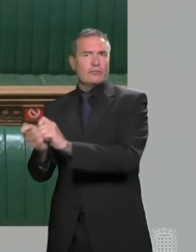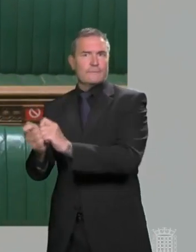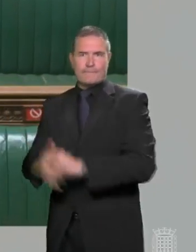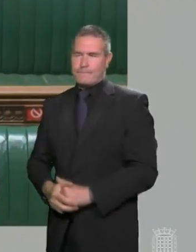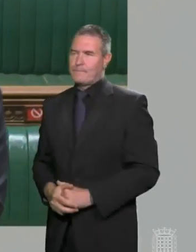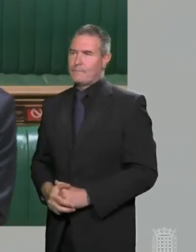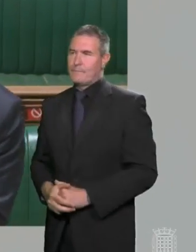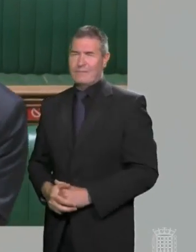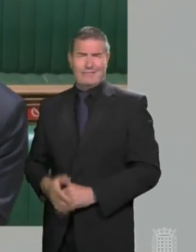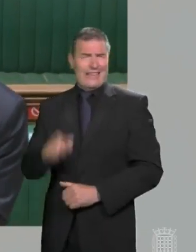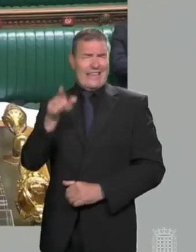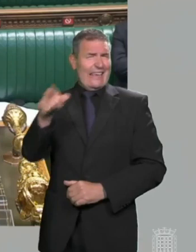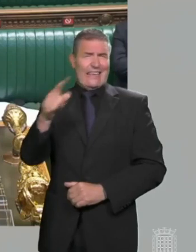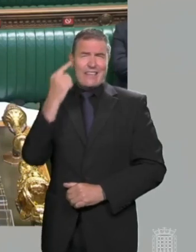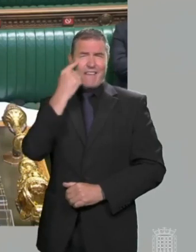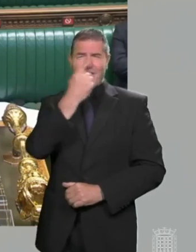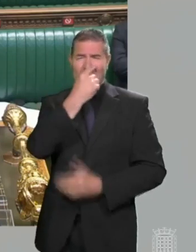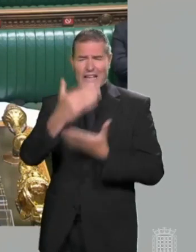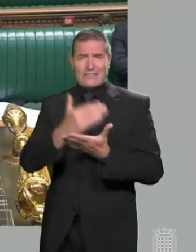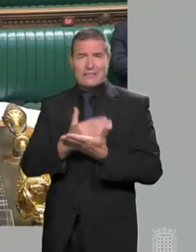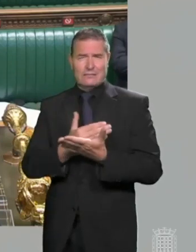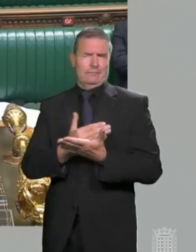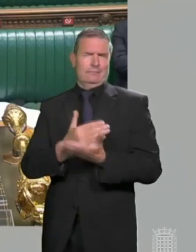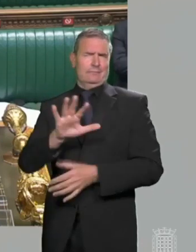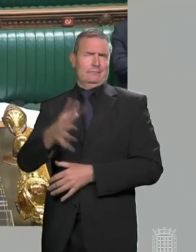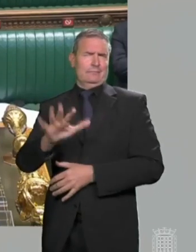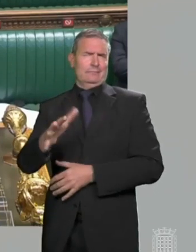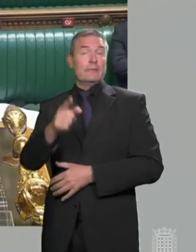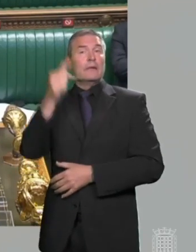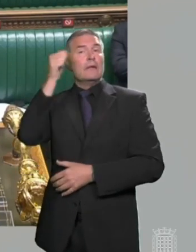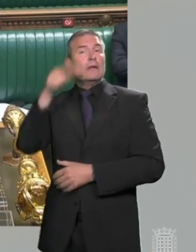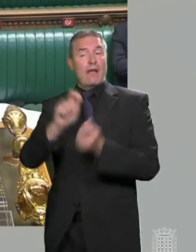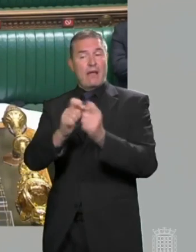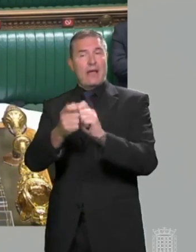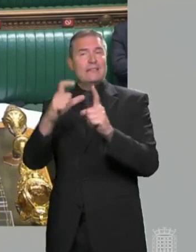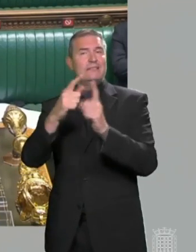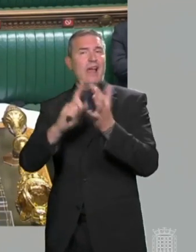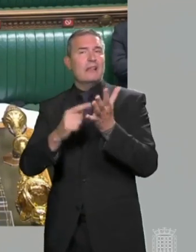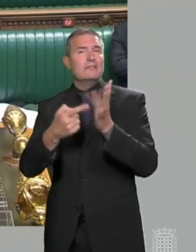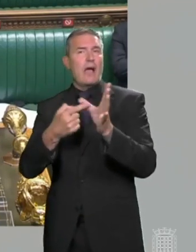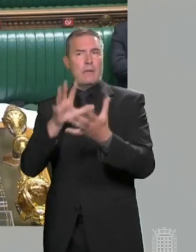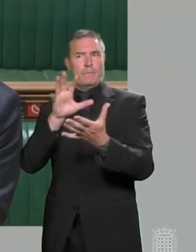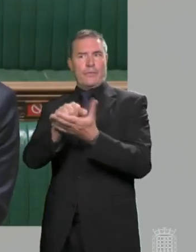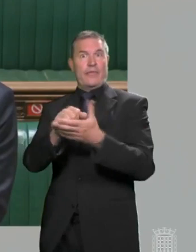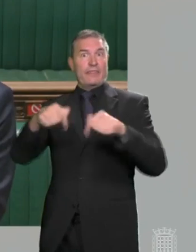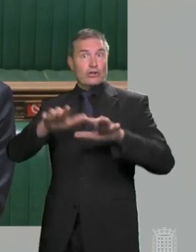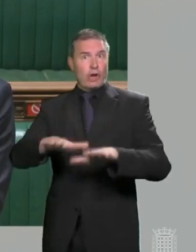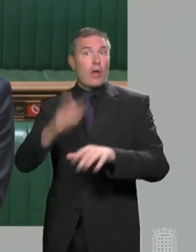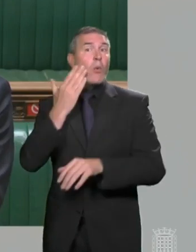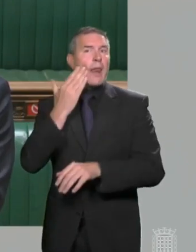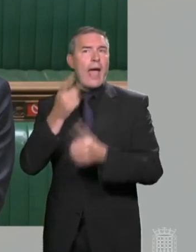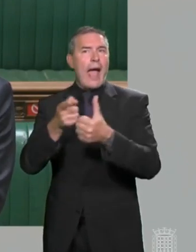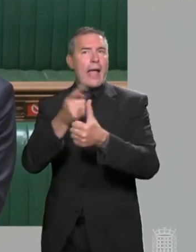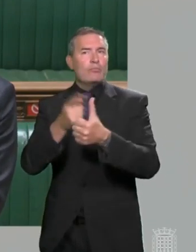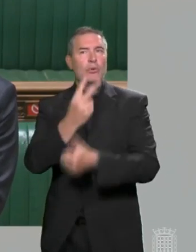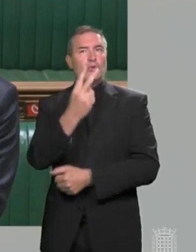he should get his facts straight. Because the Delta variant, as I've said, was identified in this country on April